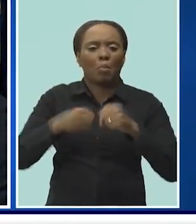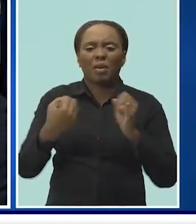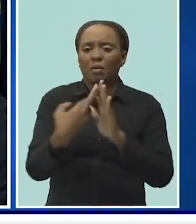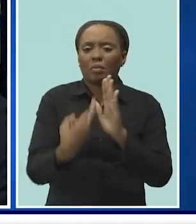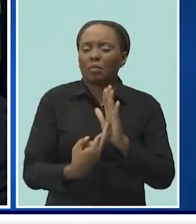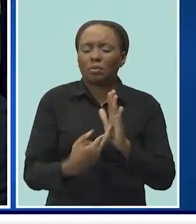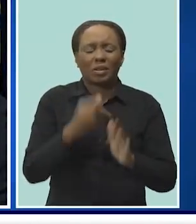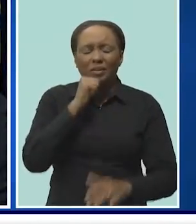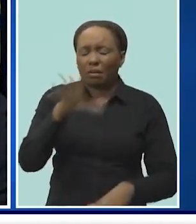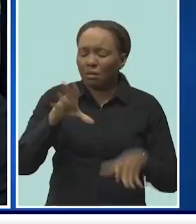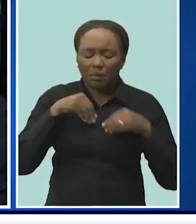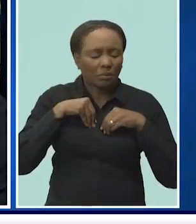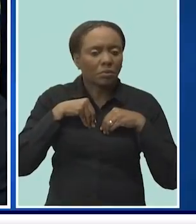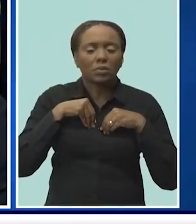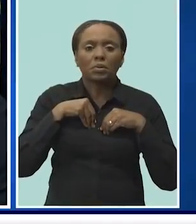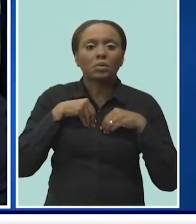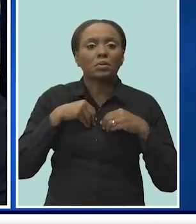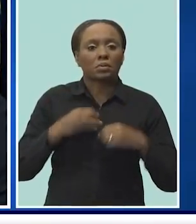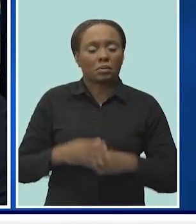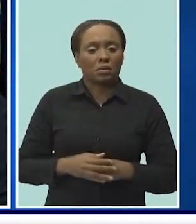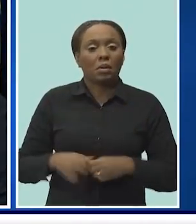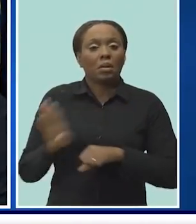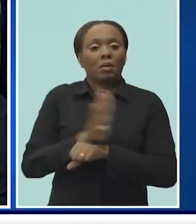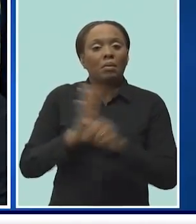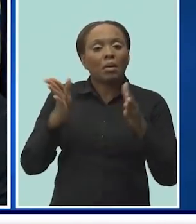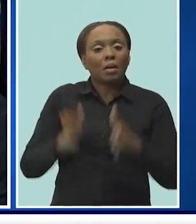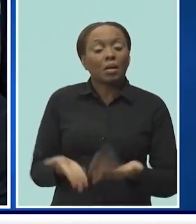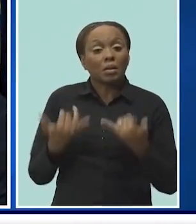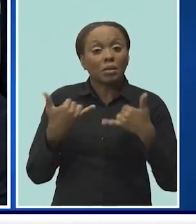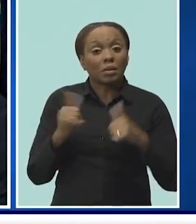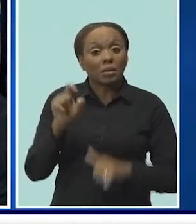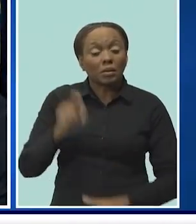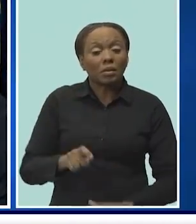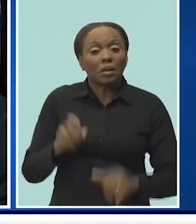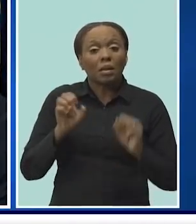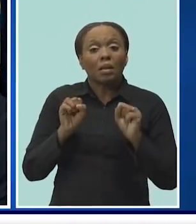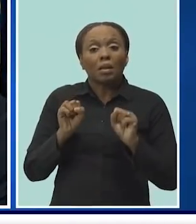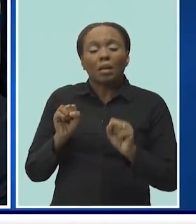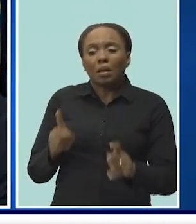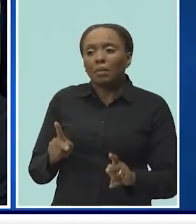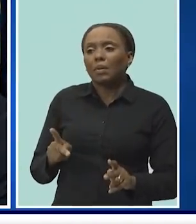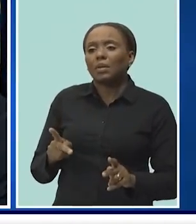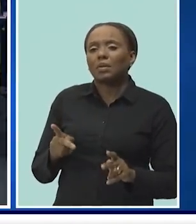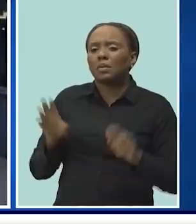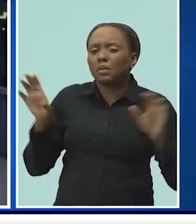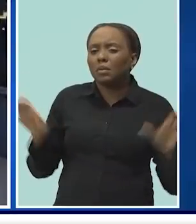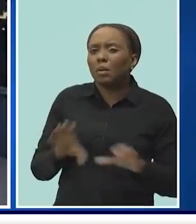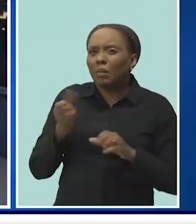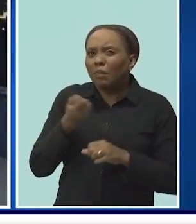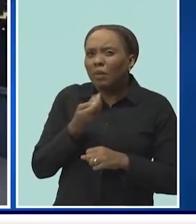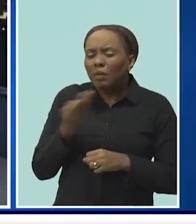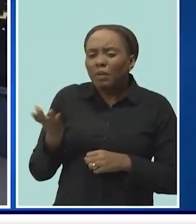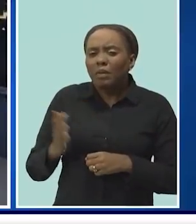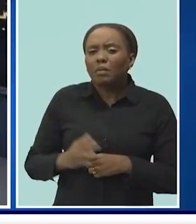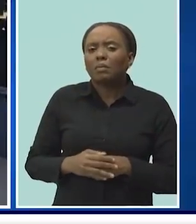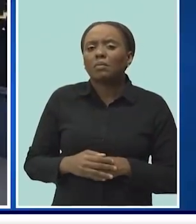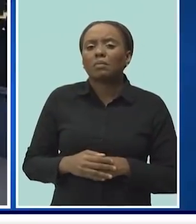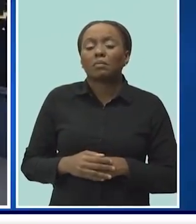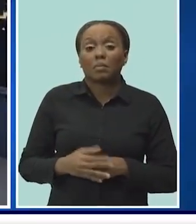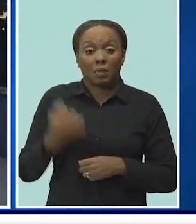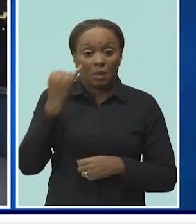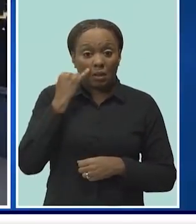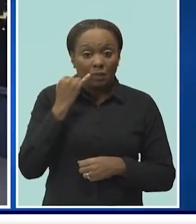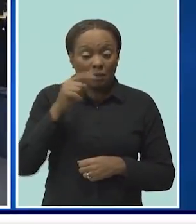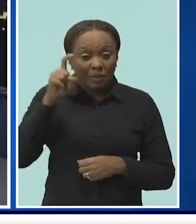But we accept that Barbadians still have to have opportunities to do a few things. They have to be able to seek medical